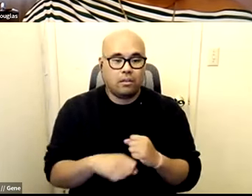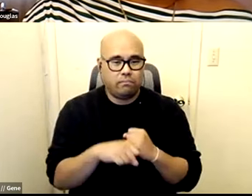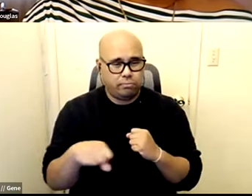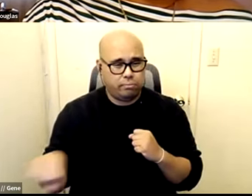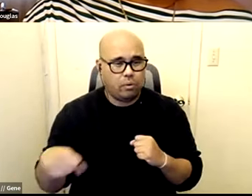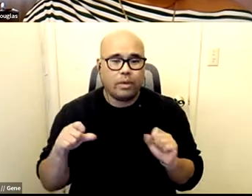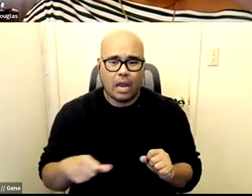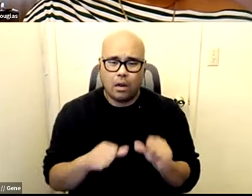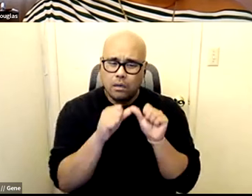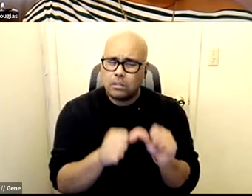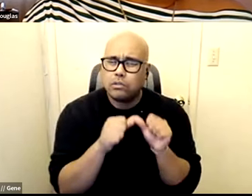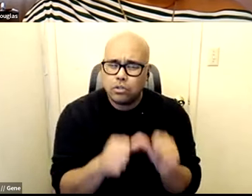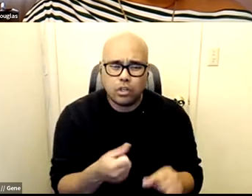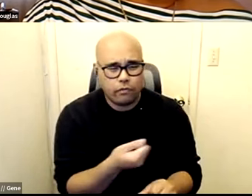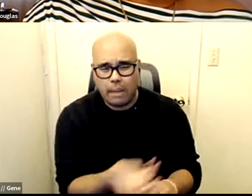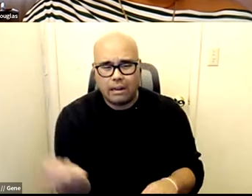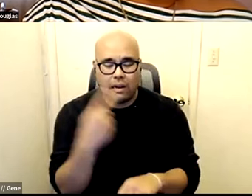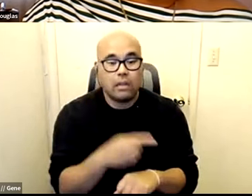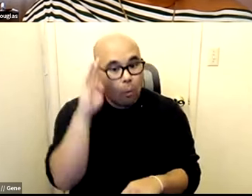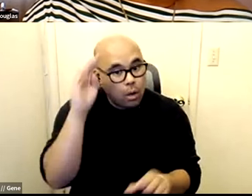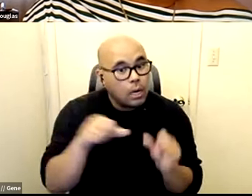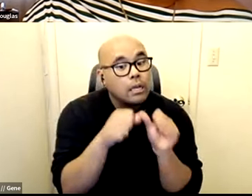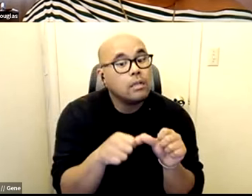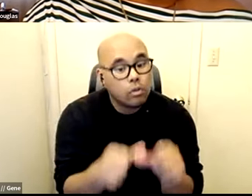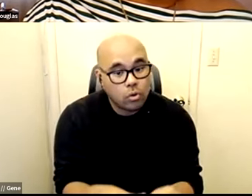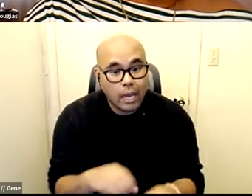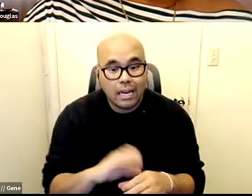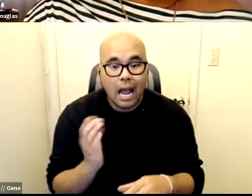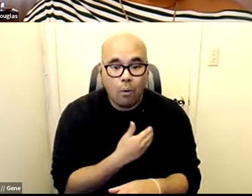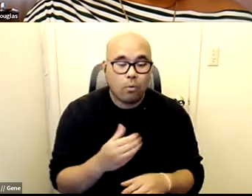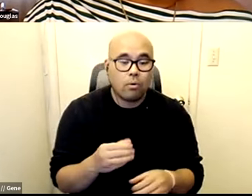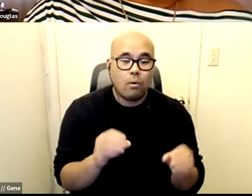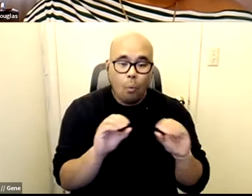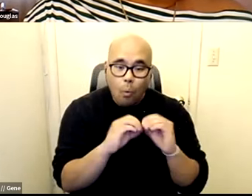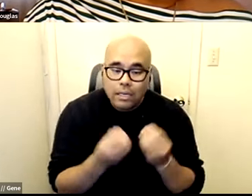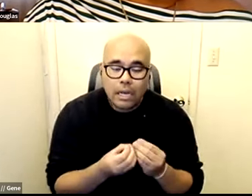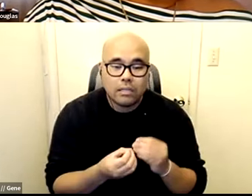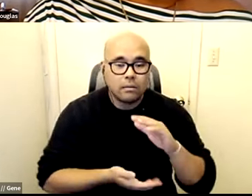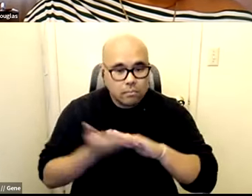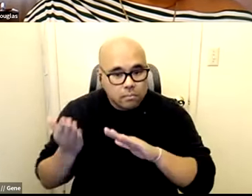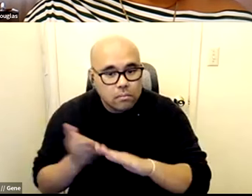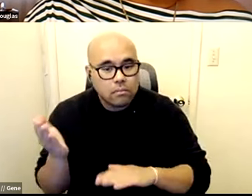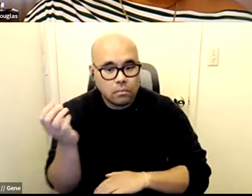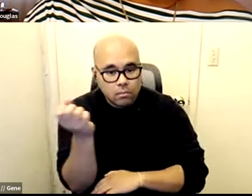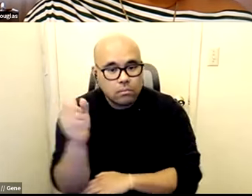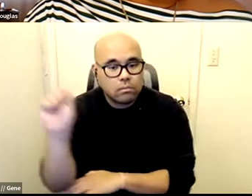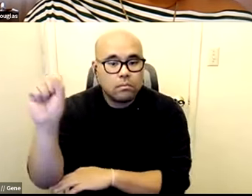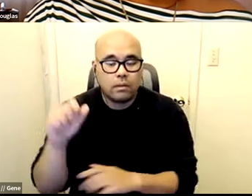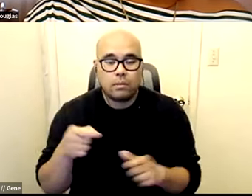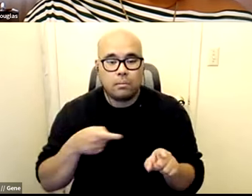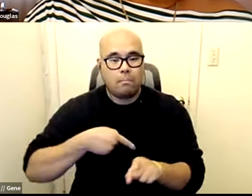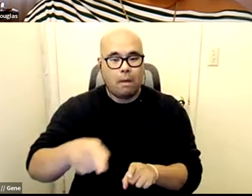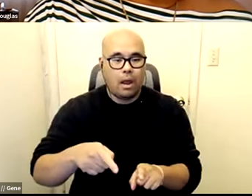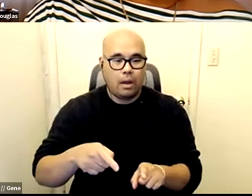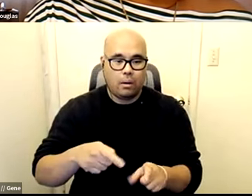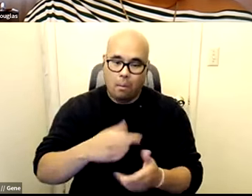and days and and we'll continue to do in in the organizing the mobilizing um that's so much a core of all of our